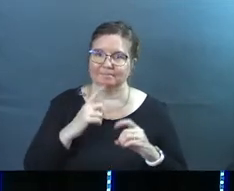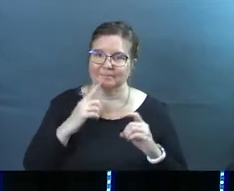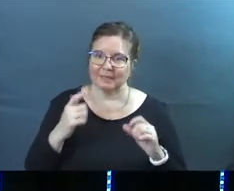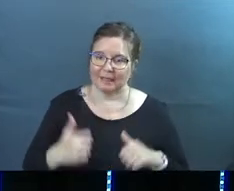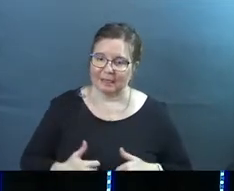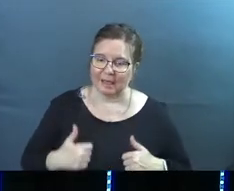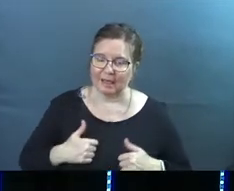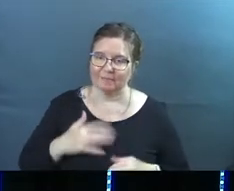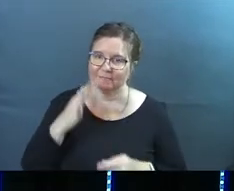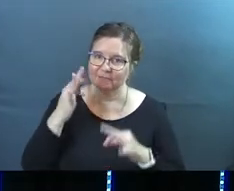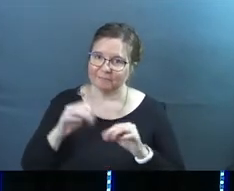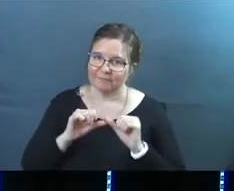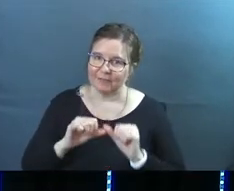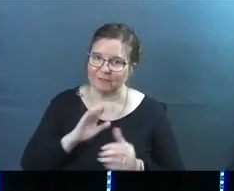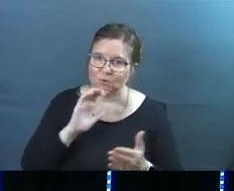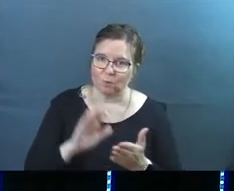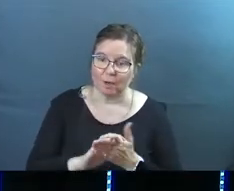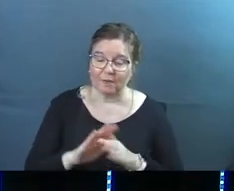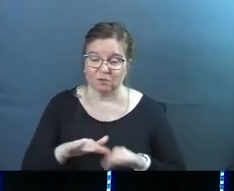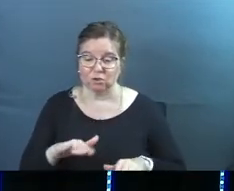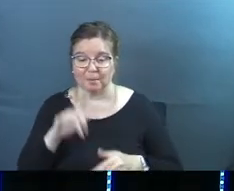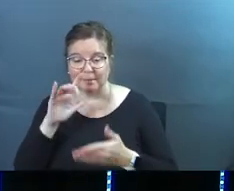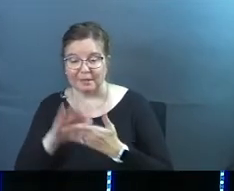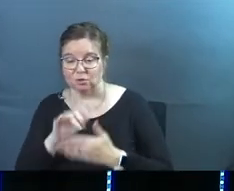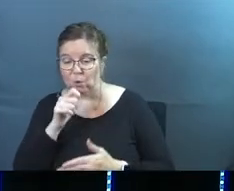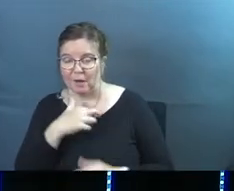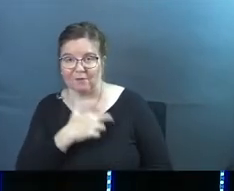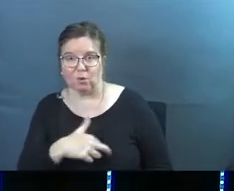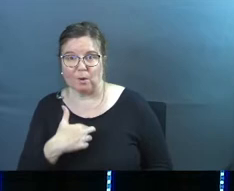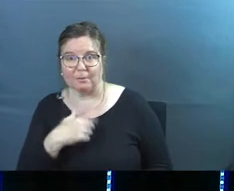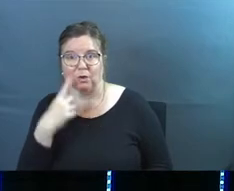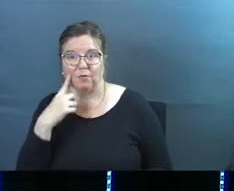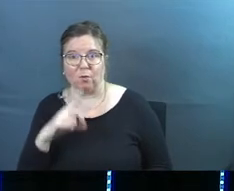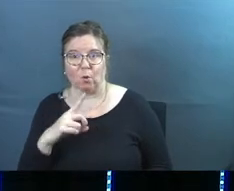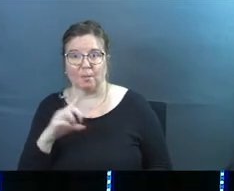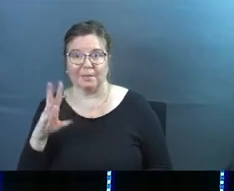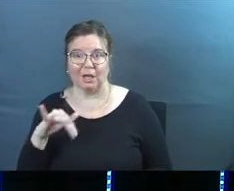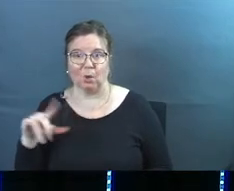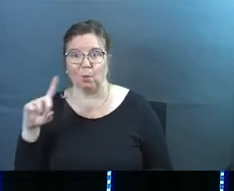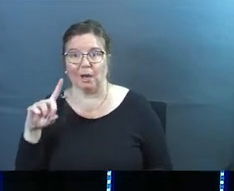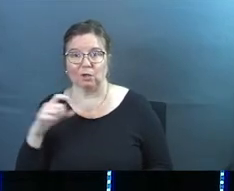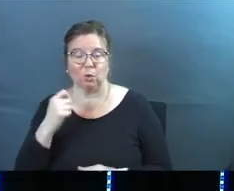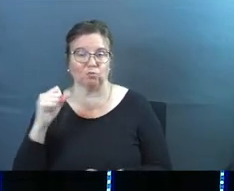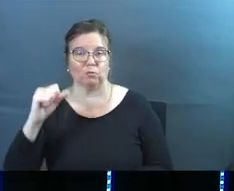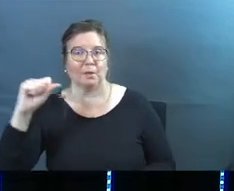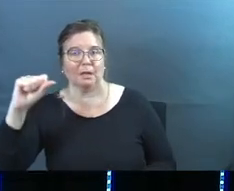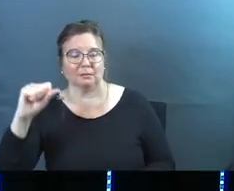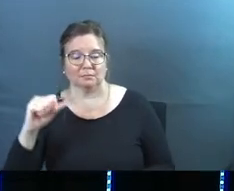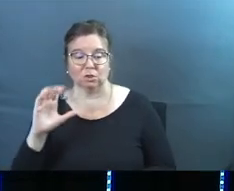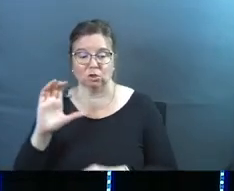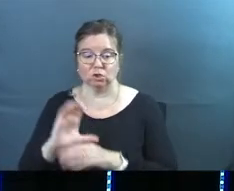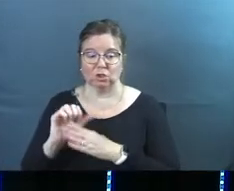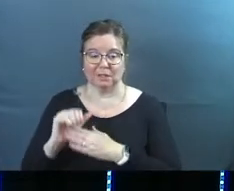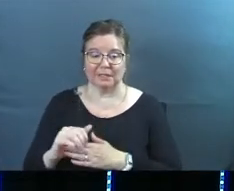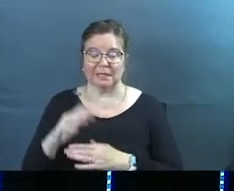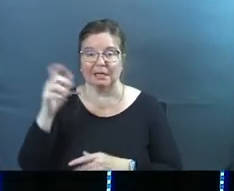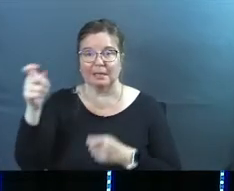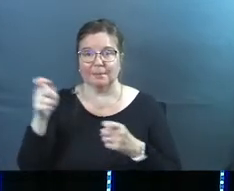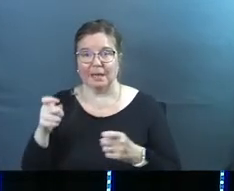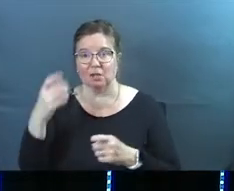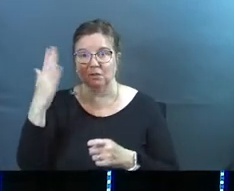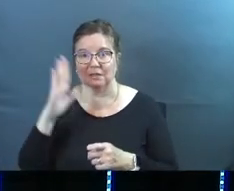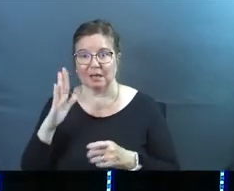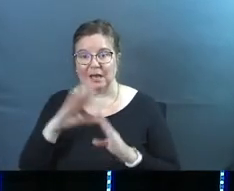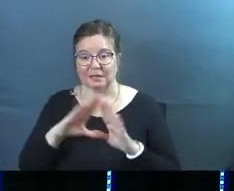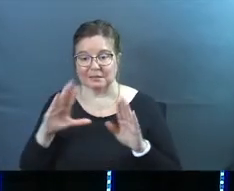must be faithful to his wife and his children must be believers who don't have a reputation for being wild or rebellious. A church leader is a manager of